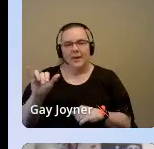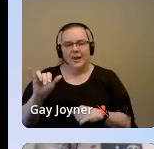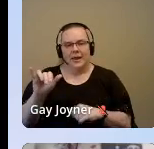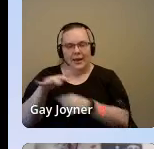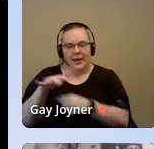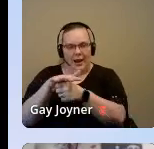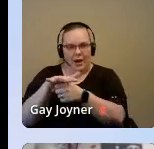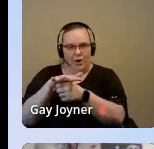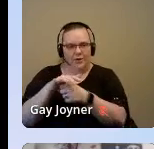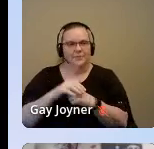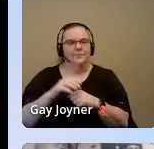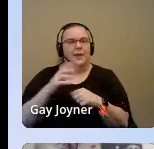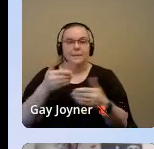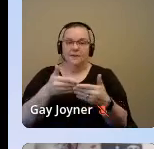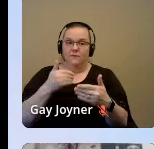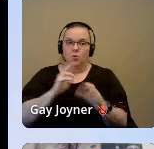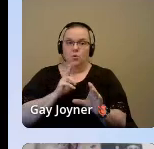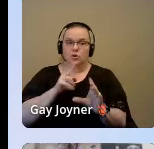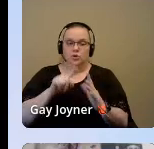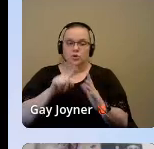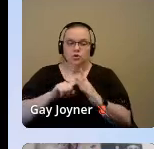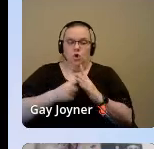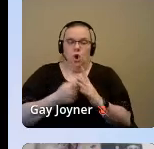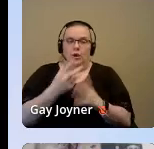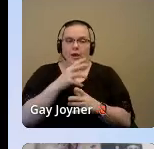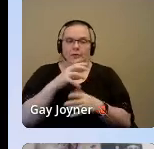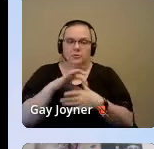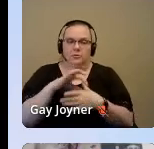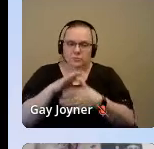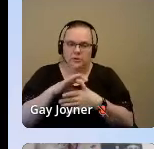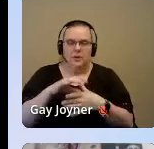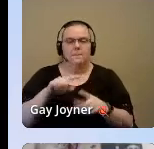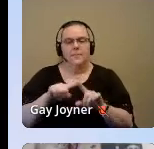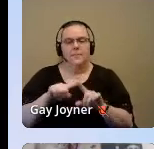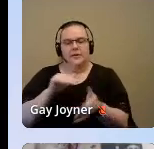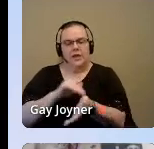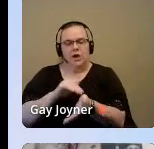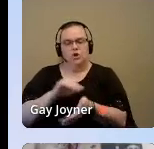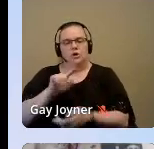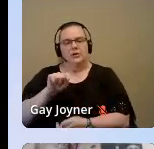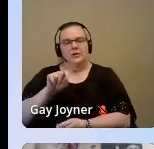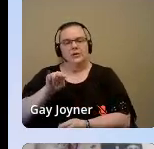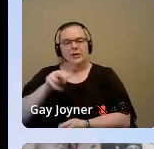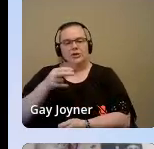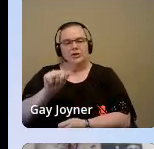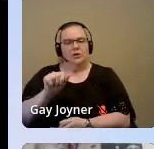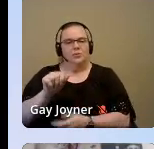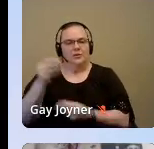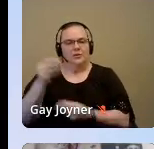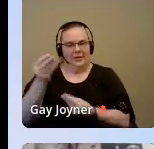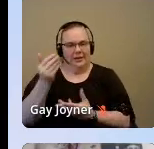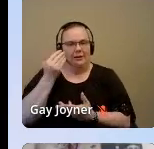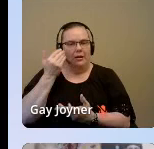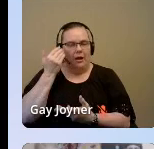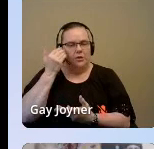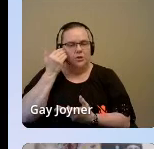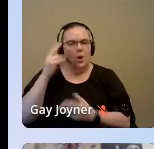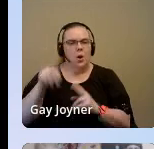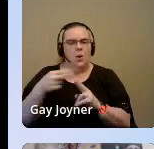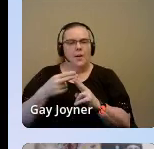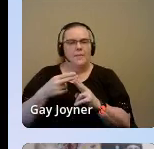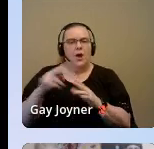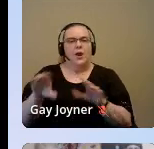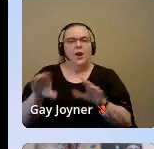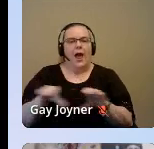And before we dive into content, Dr. Tanisha was so kind to let us know about some activation warnings.